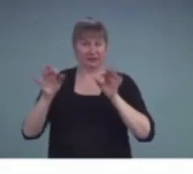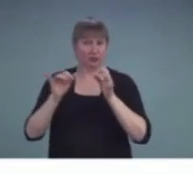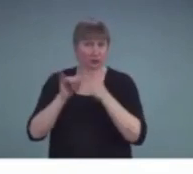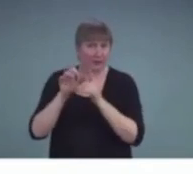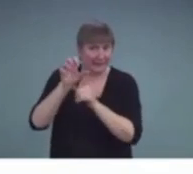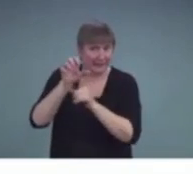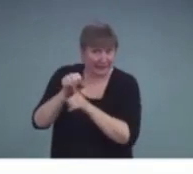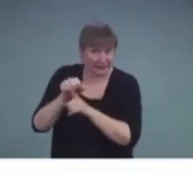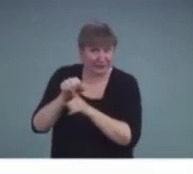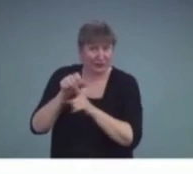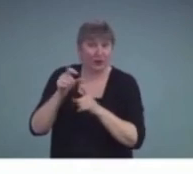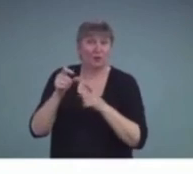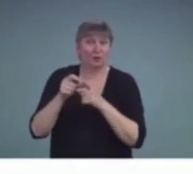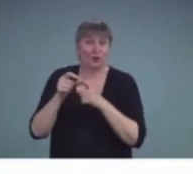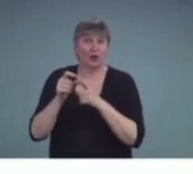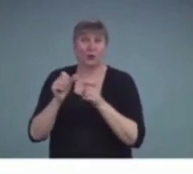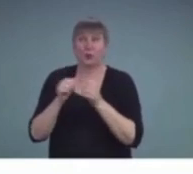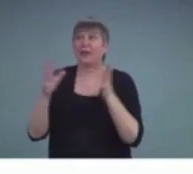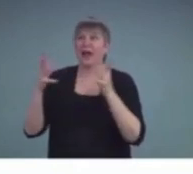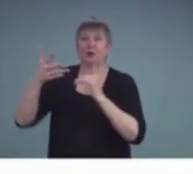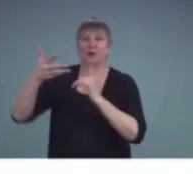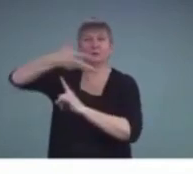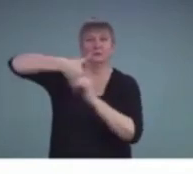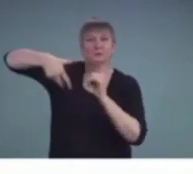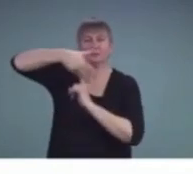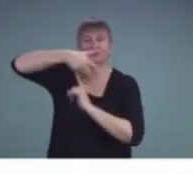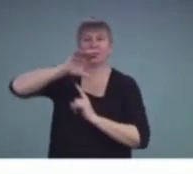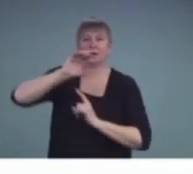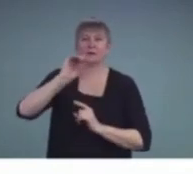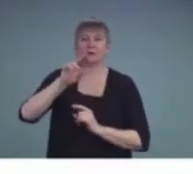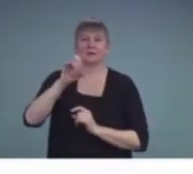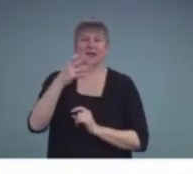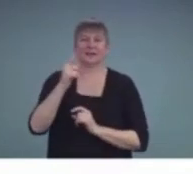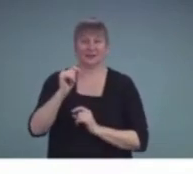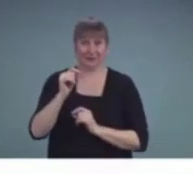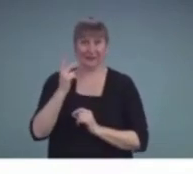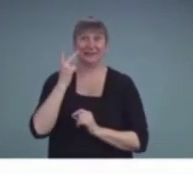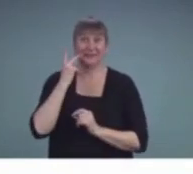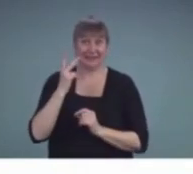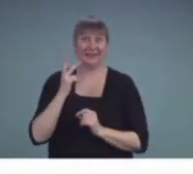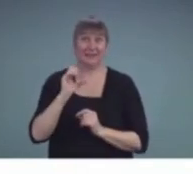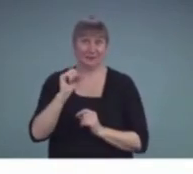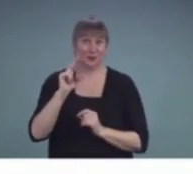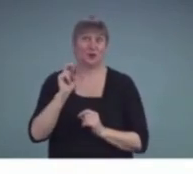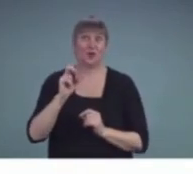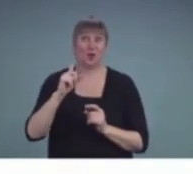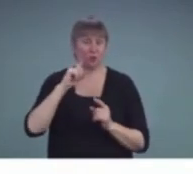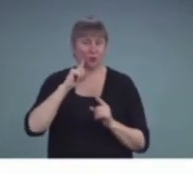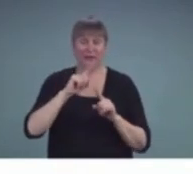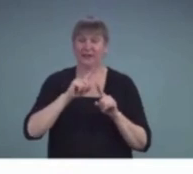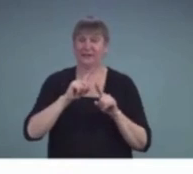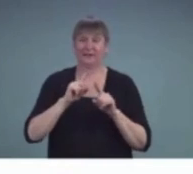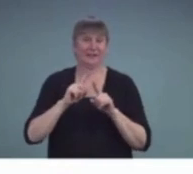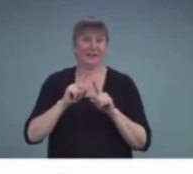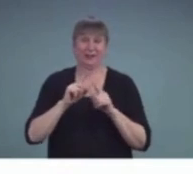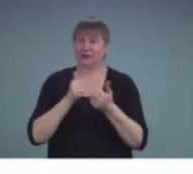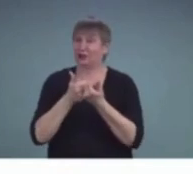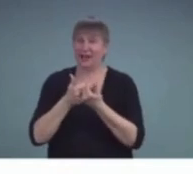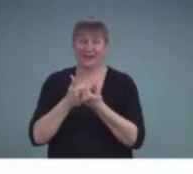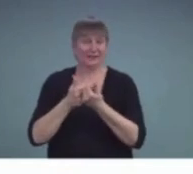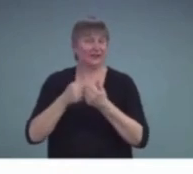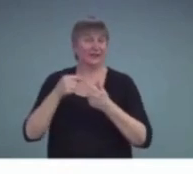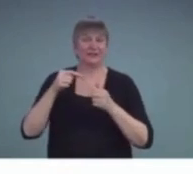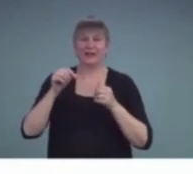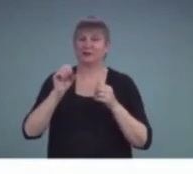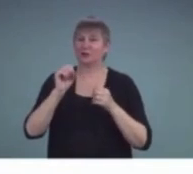any context. And so here you can see how his scores really changed and this challenged him. And if you look at